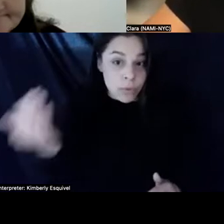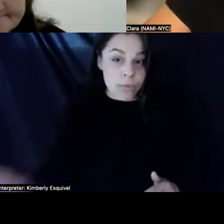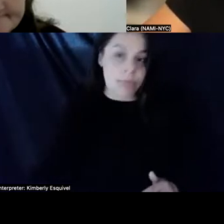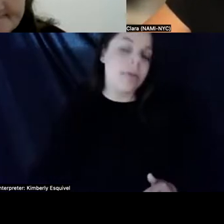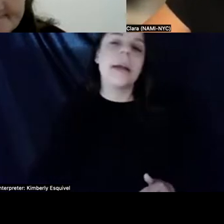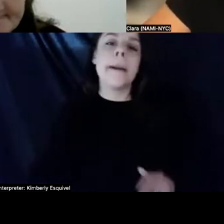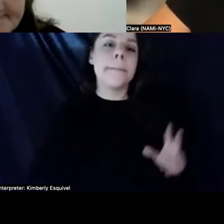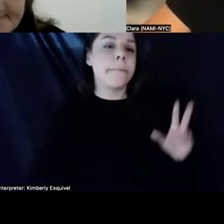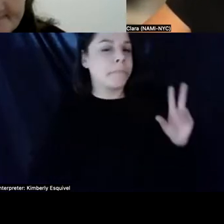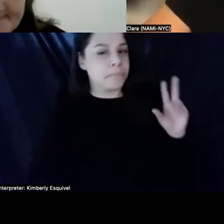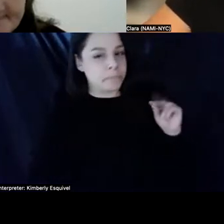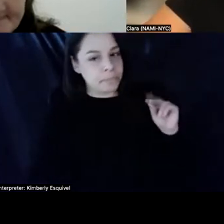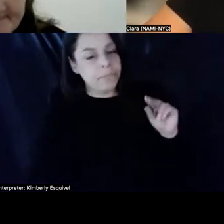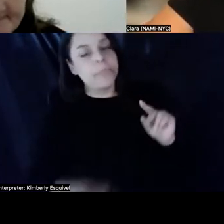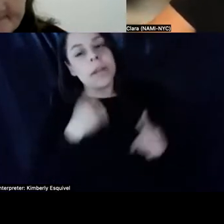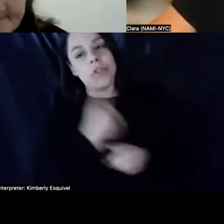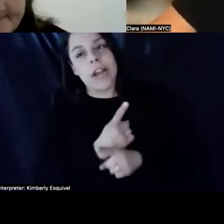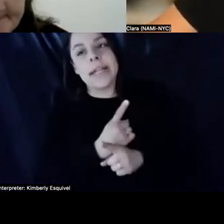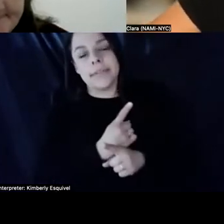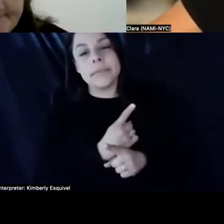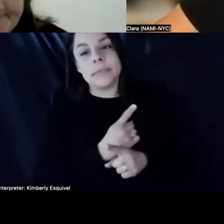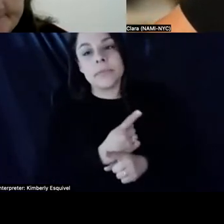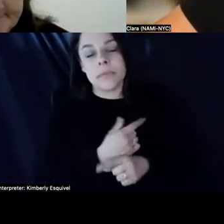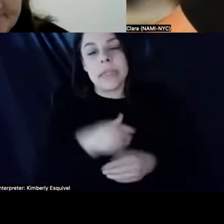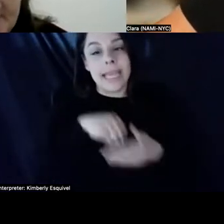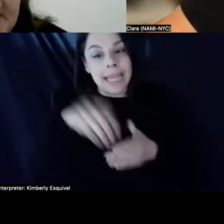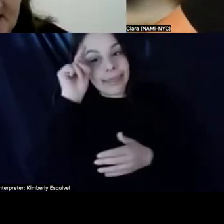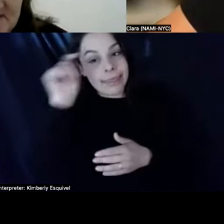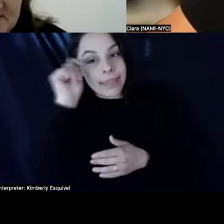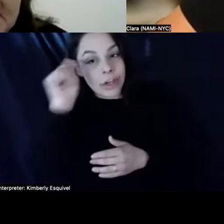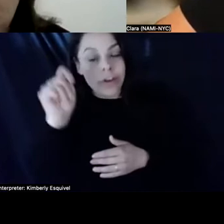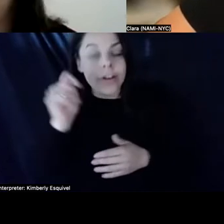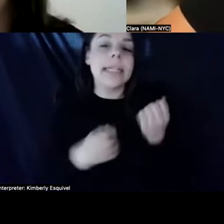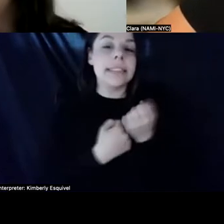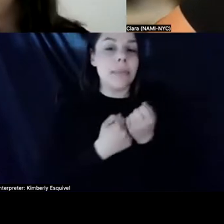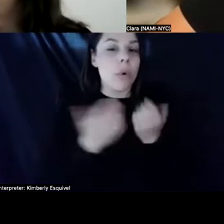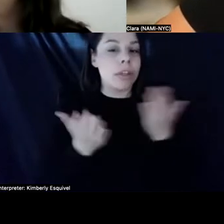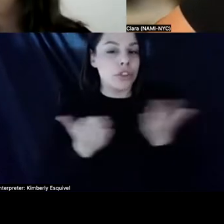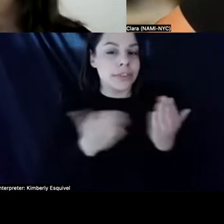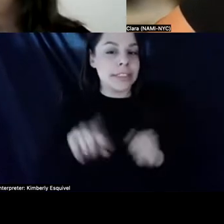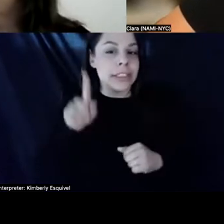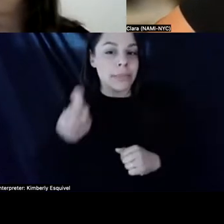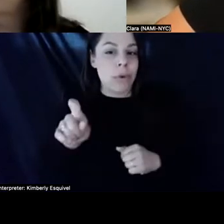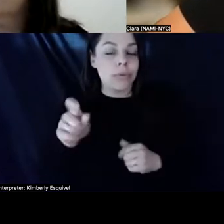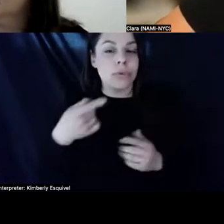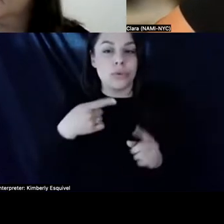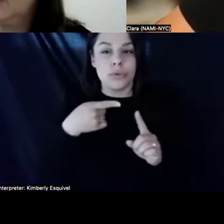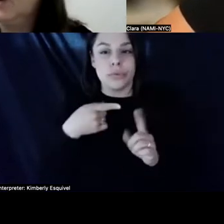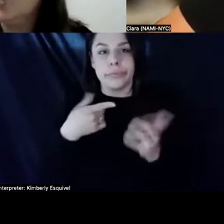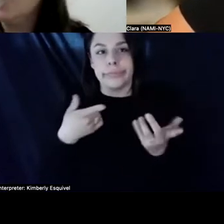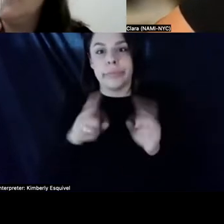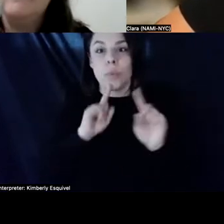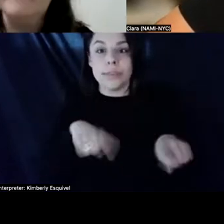No, you're absolutely correct. In theory, the support services are supposed to be responsive to someone's